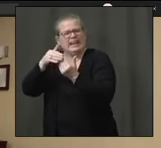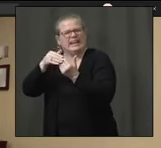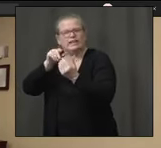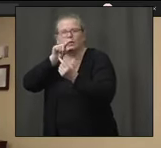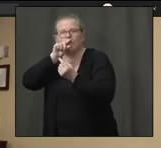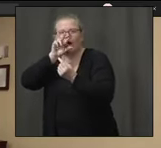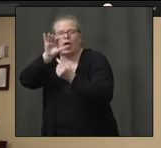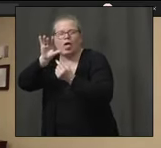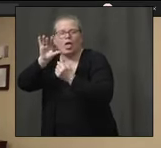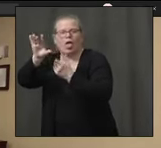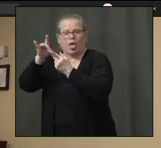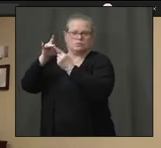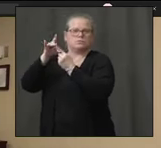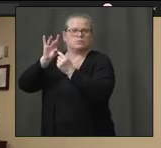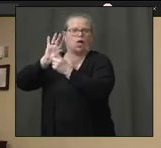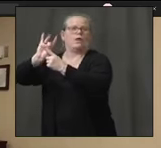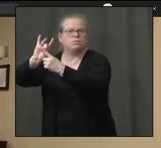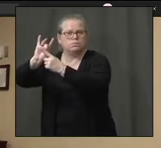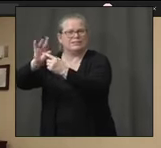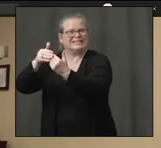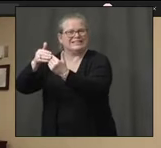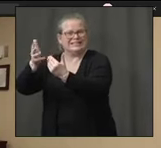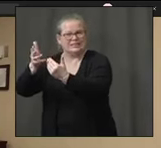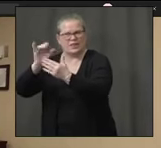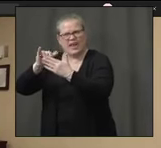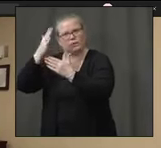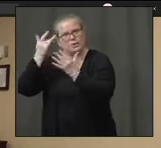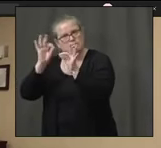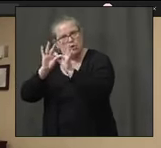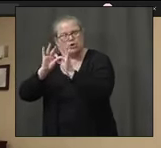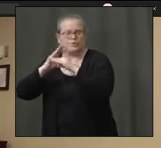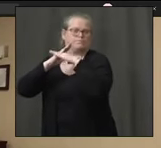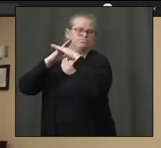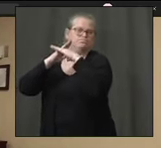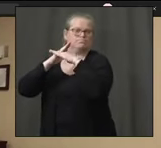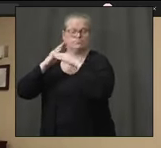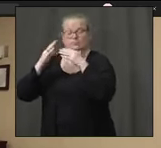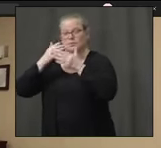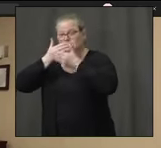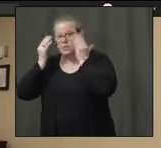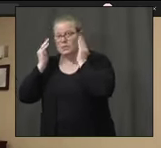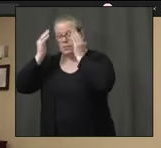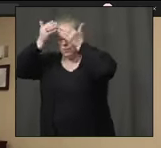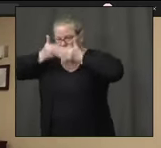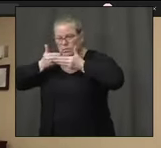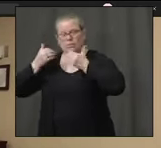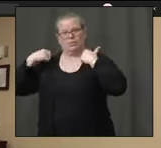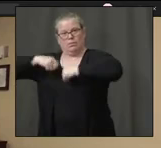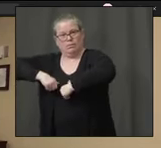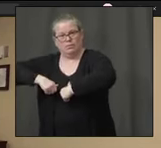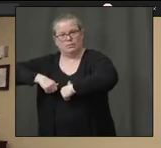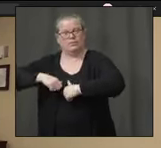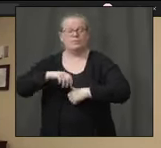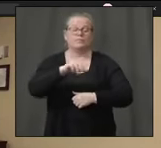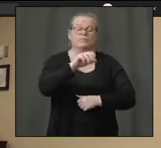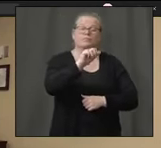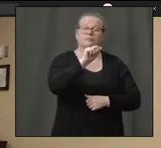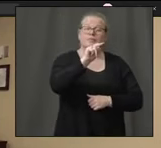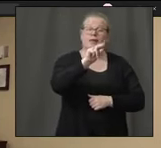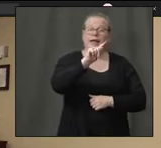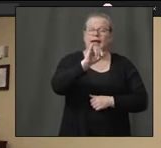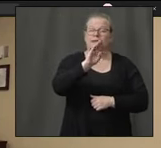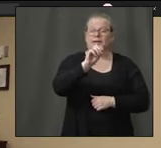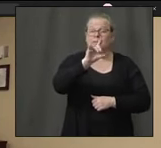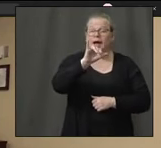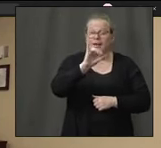or having had the disease does not mean we exactly know whether you're still infectious. You could spread the infection. So, for the protection of both the workers